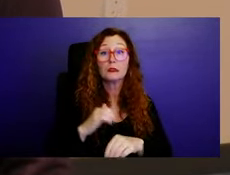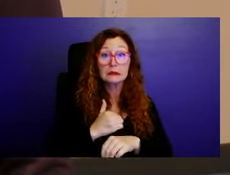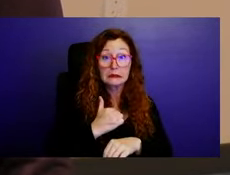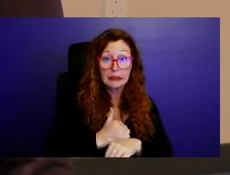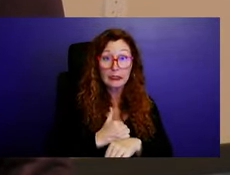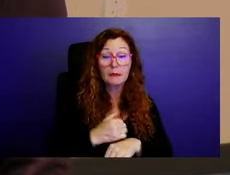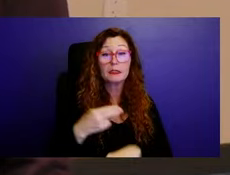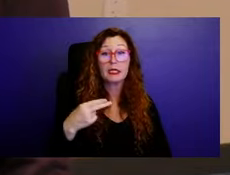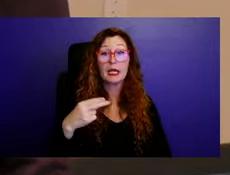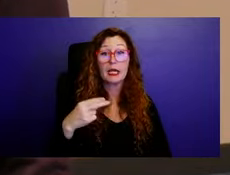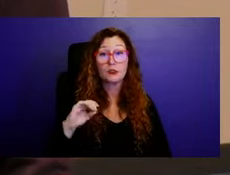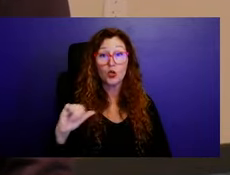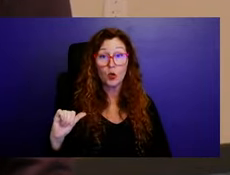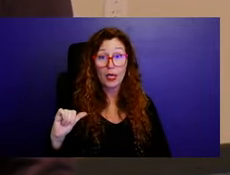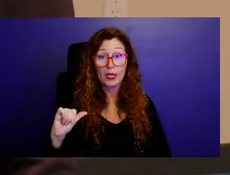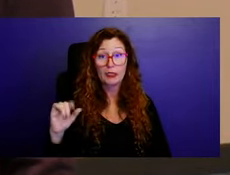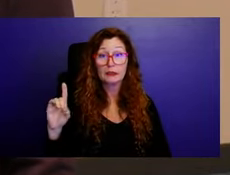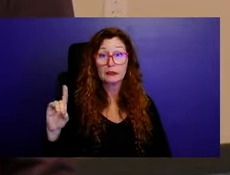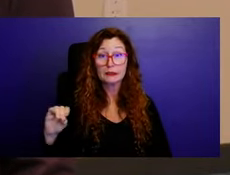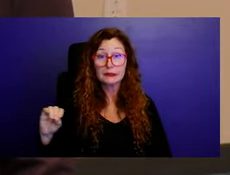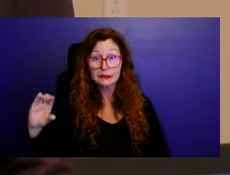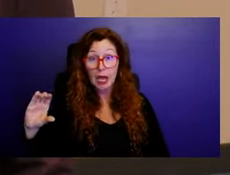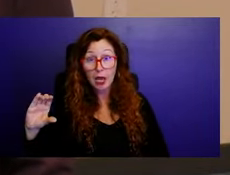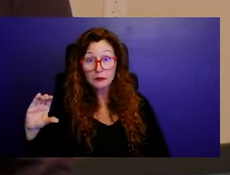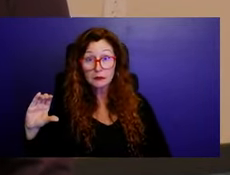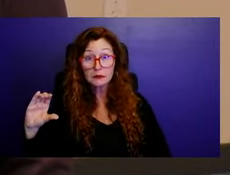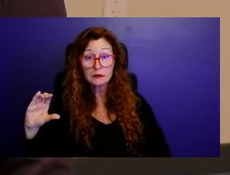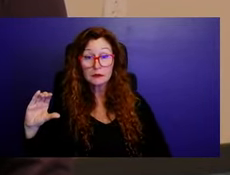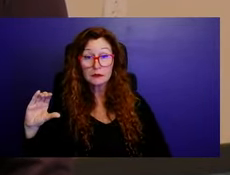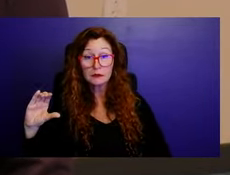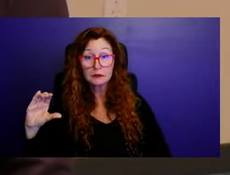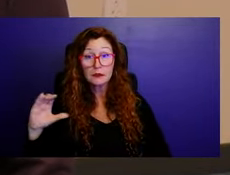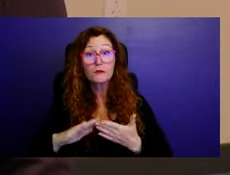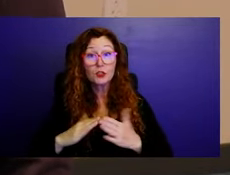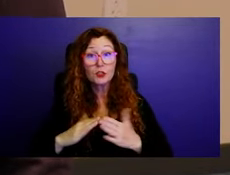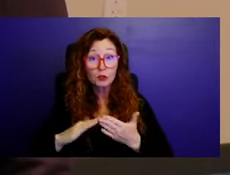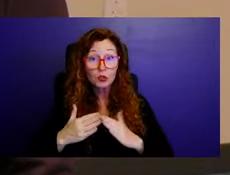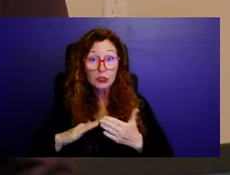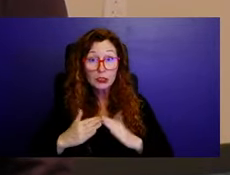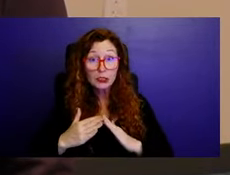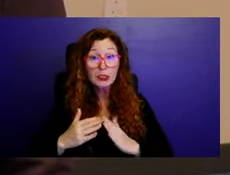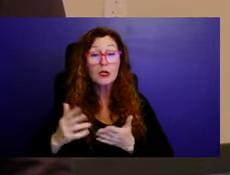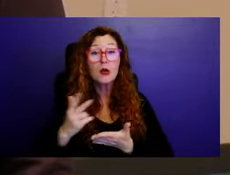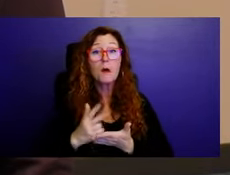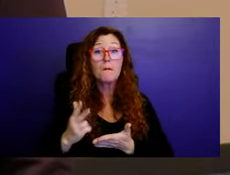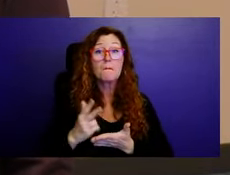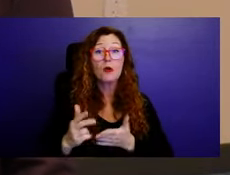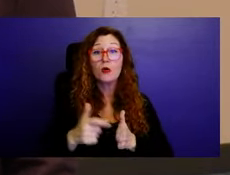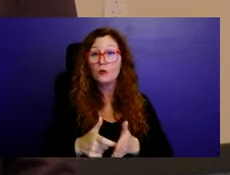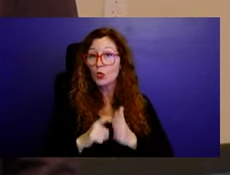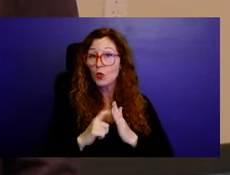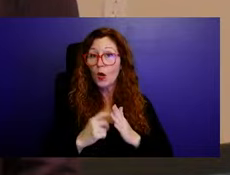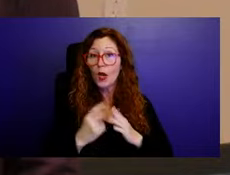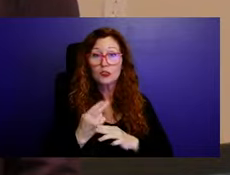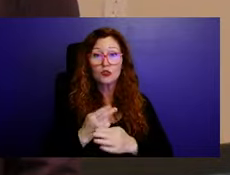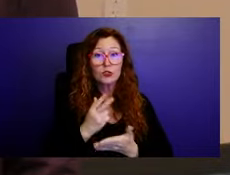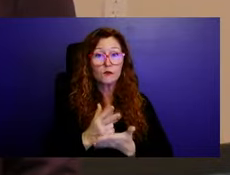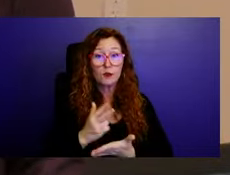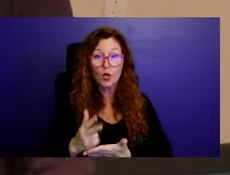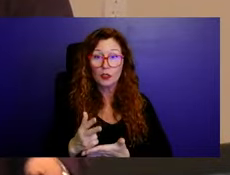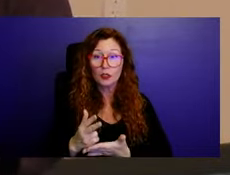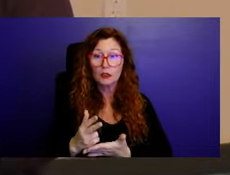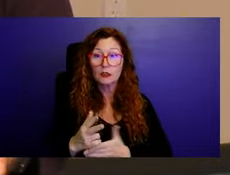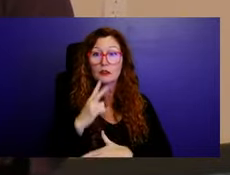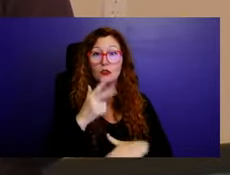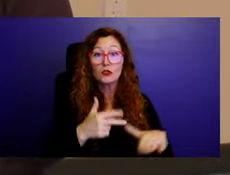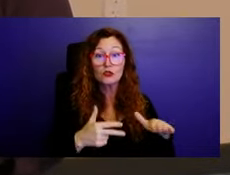for this community, um, the parking spaces are required to be used for parking. So garages can't be used for storage. So that is